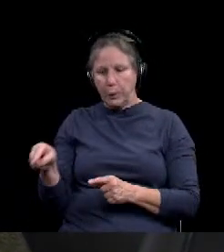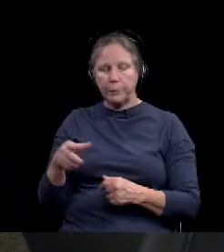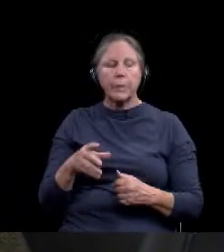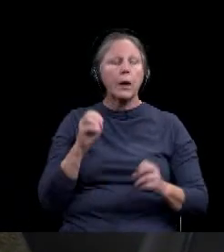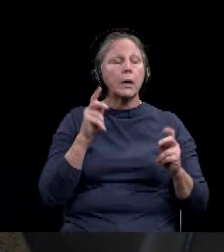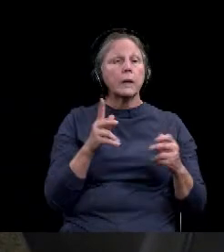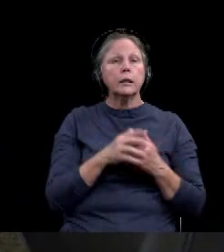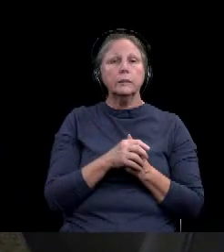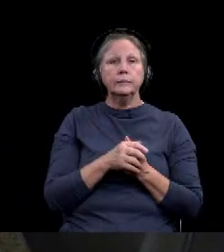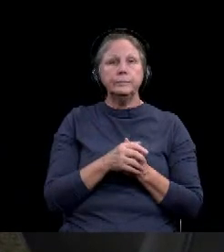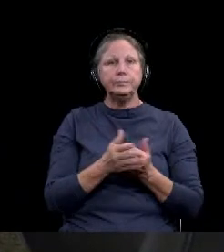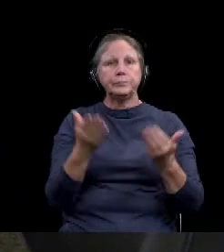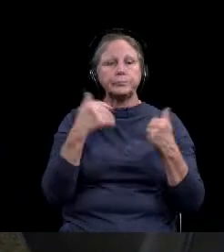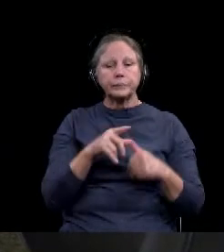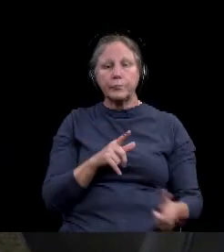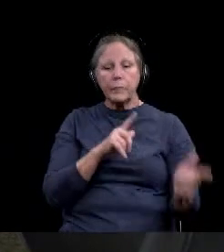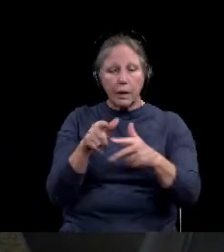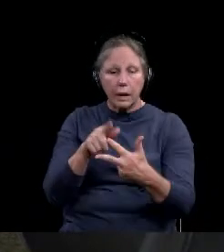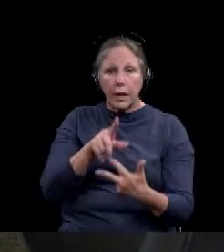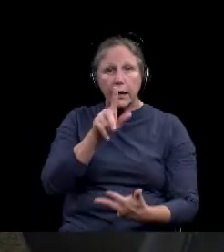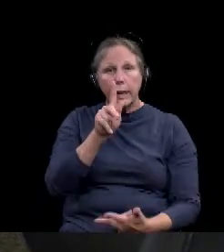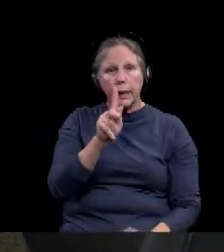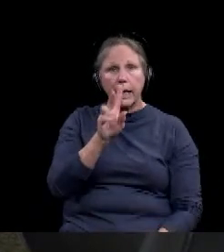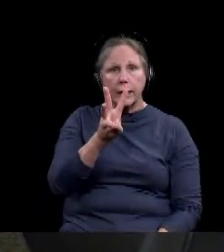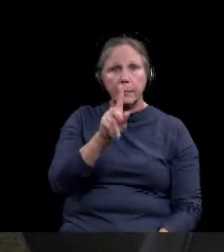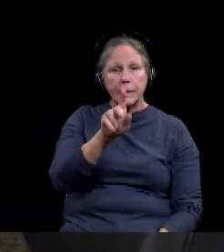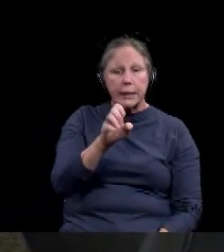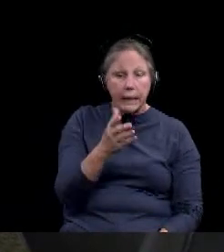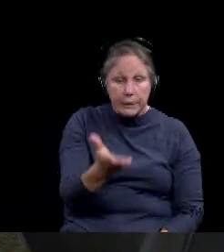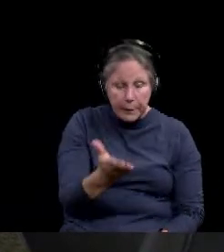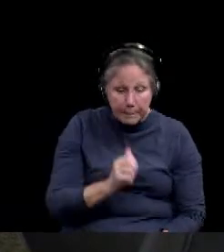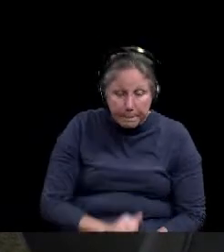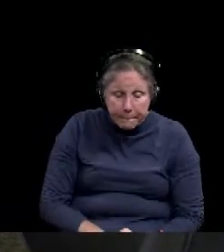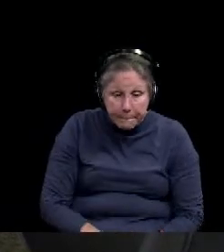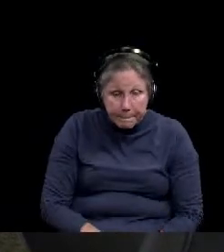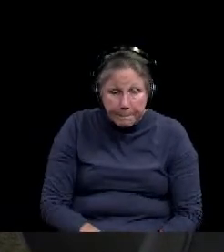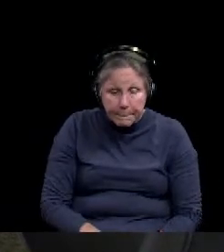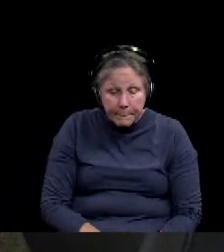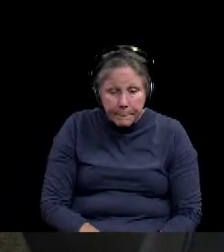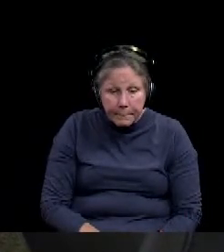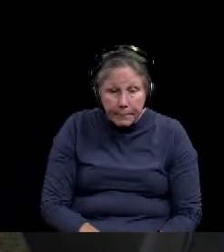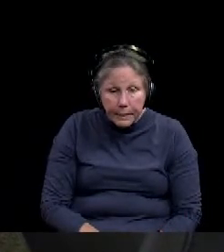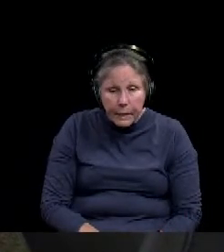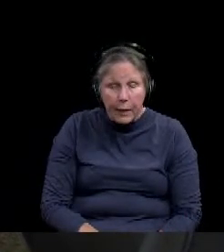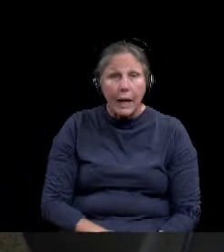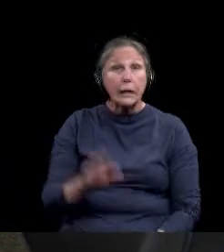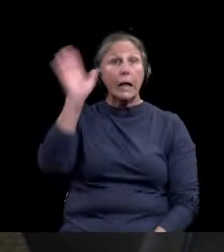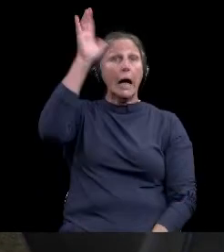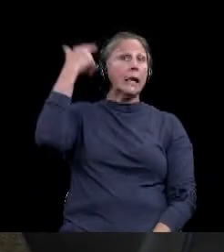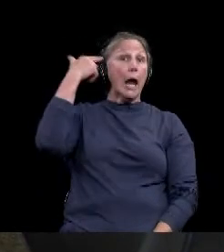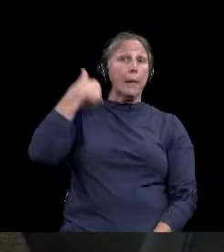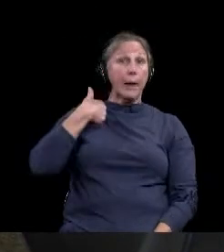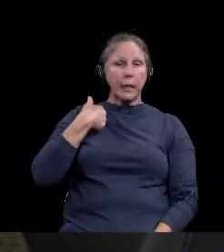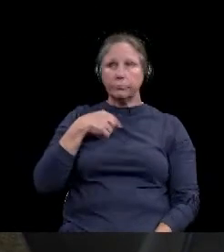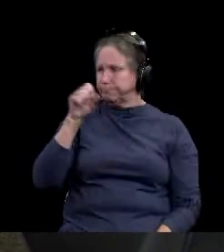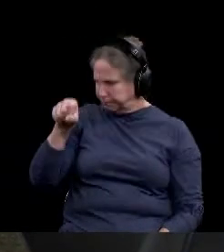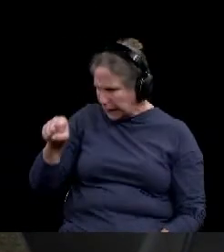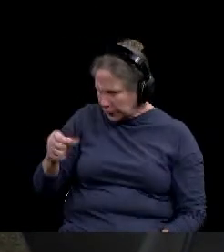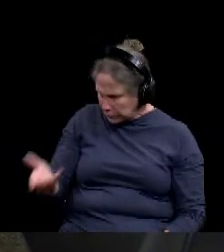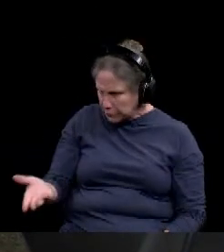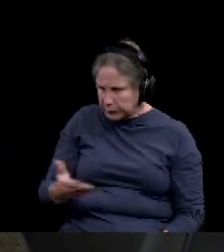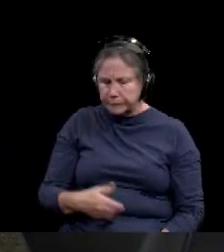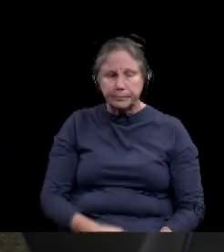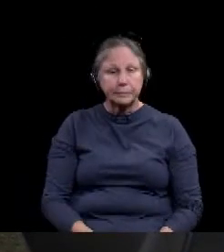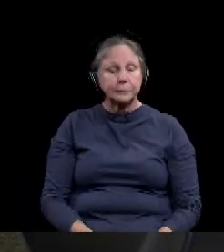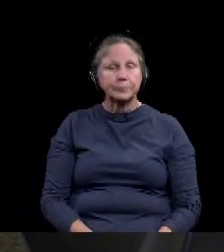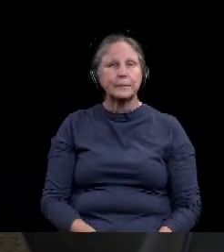Okay. Uh, let's go to Drake Lawson from KWTX News 10. Drake, are you on the line? Larry, can you hear me today? Yes, we can. Thank you.